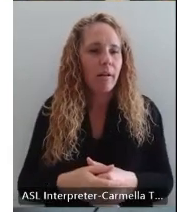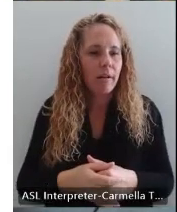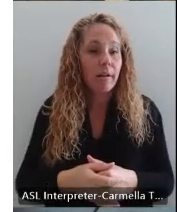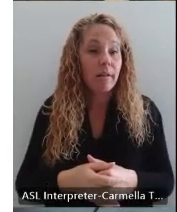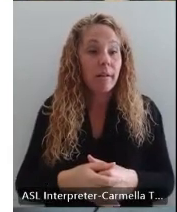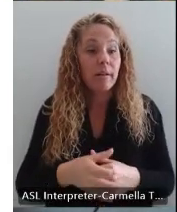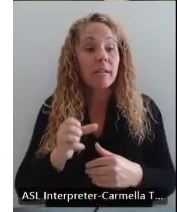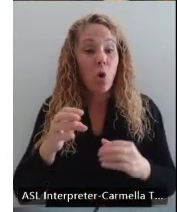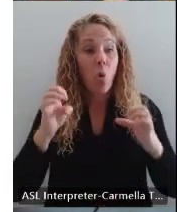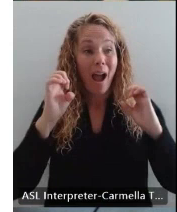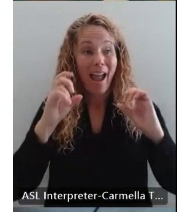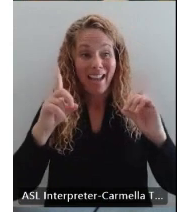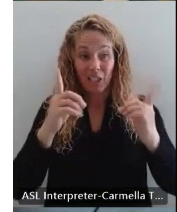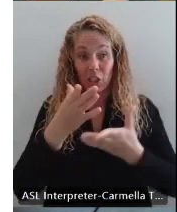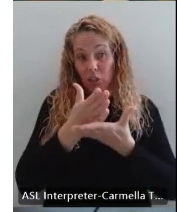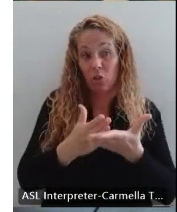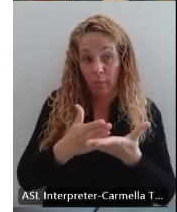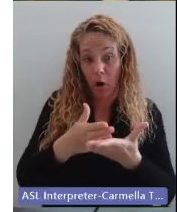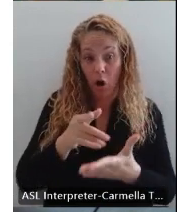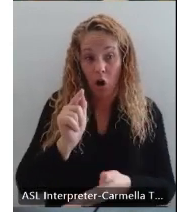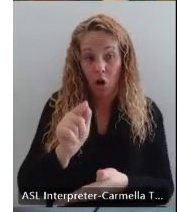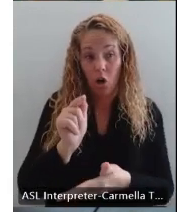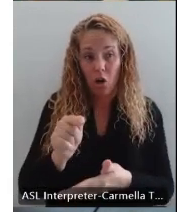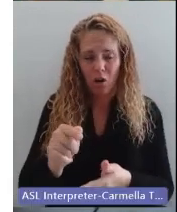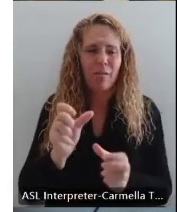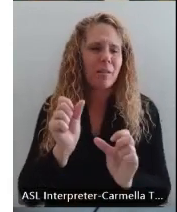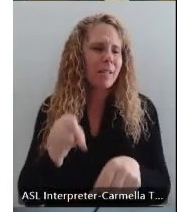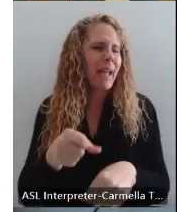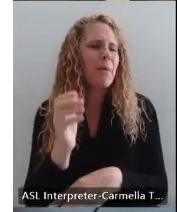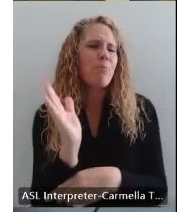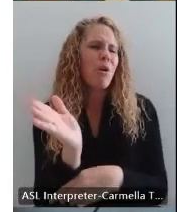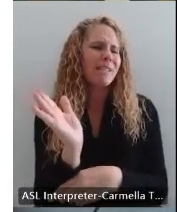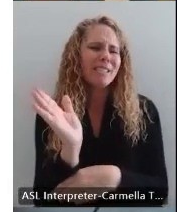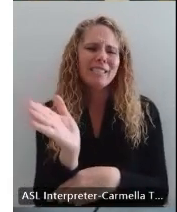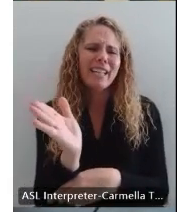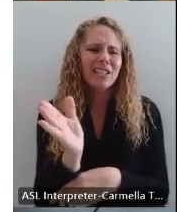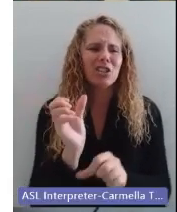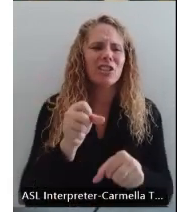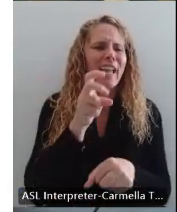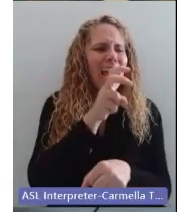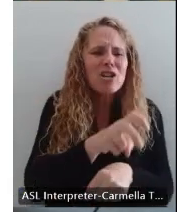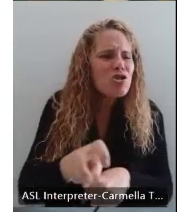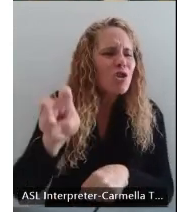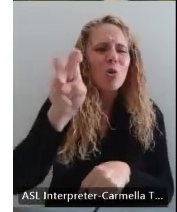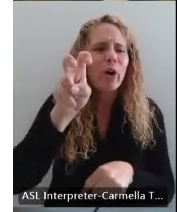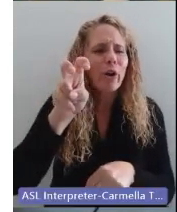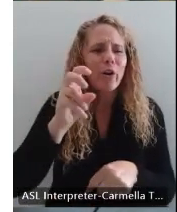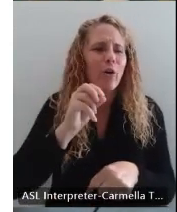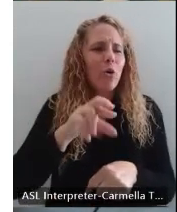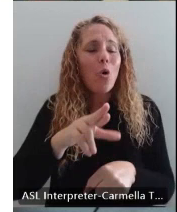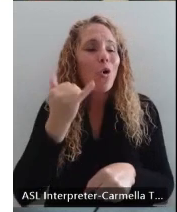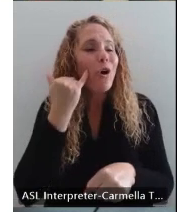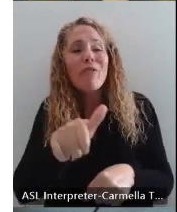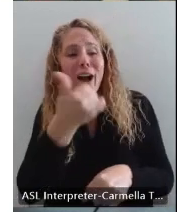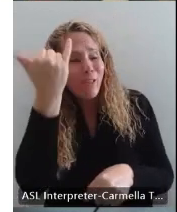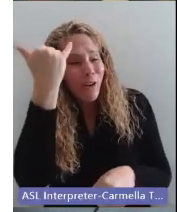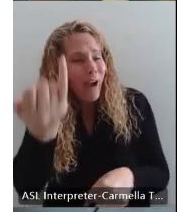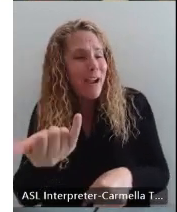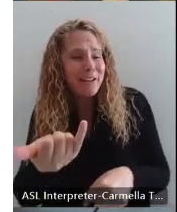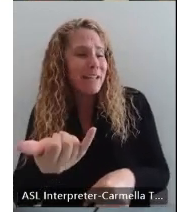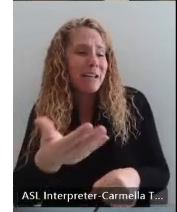All right, so the educational component. It can be a presentation. It can be a tour. Or if you have another idea,